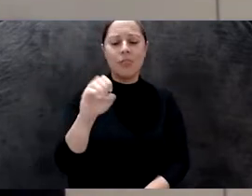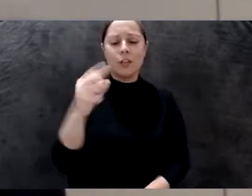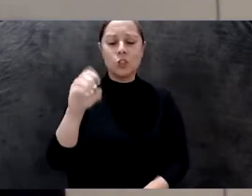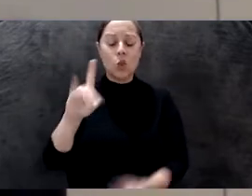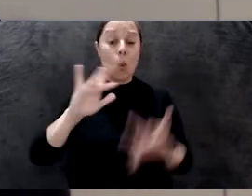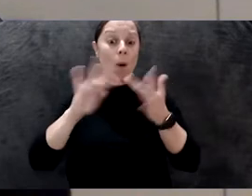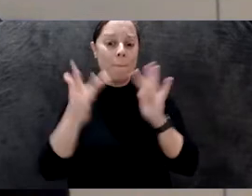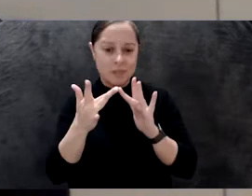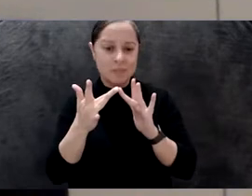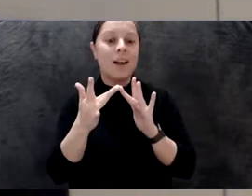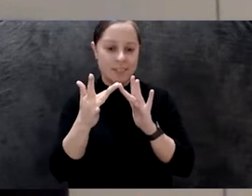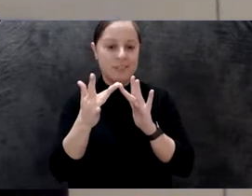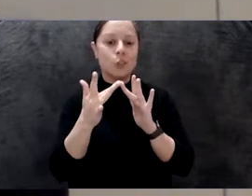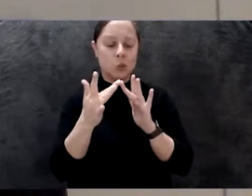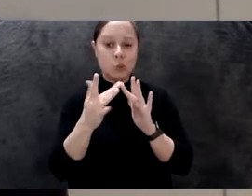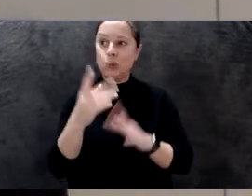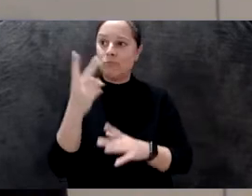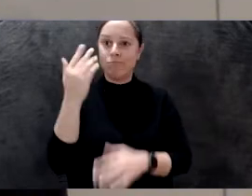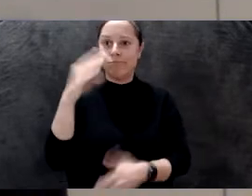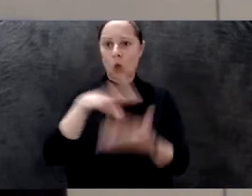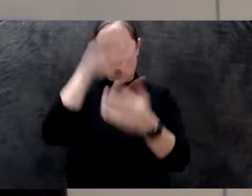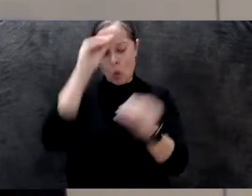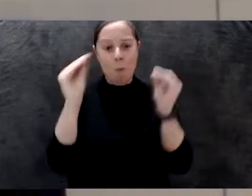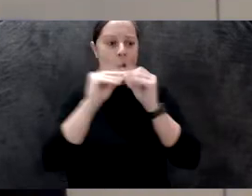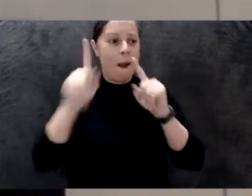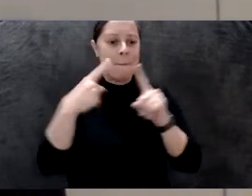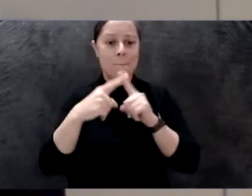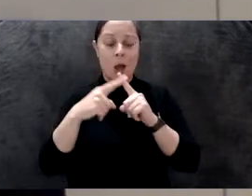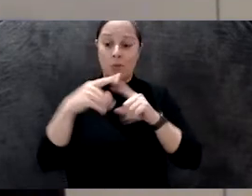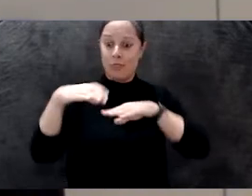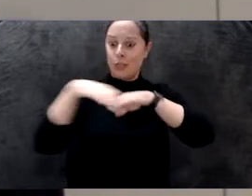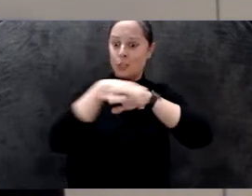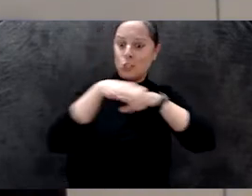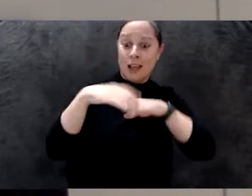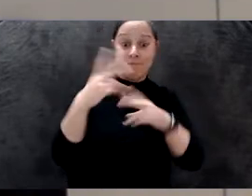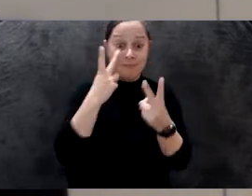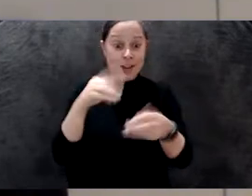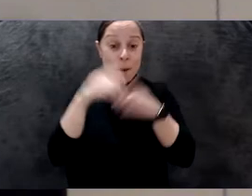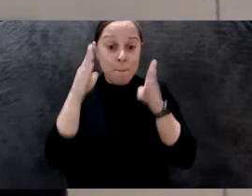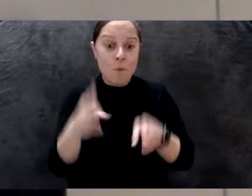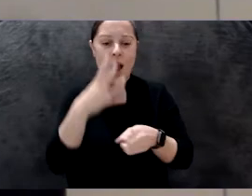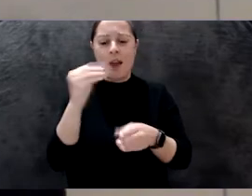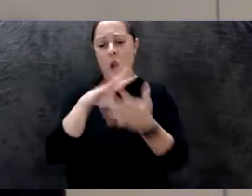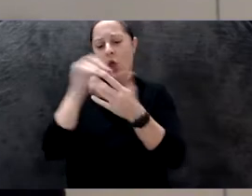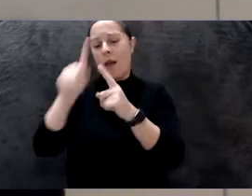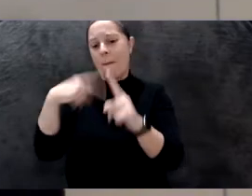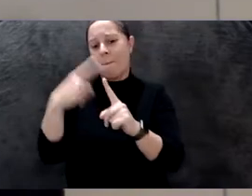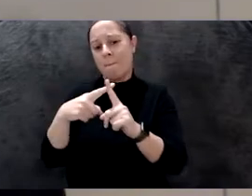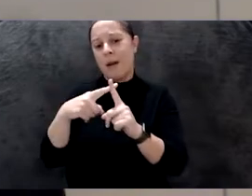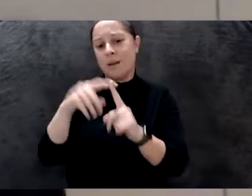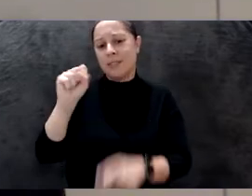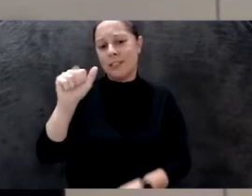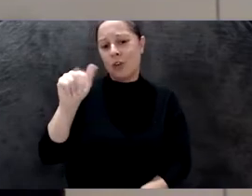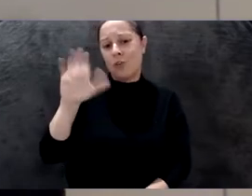of the exhibition, and of course to get tickets to come see the show in person. Now without further ado,